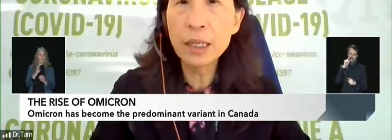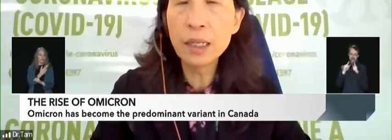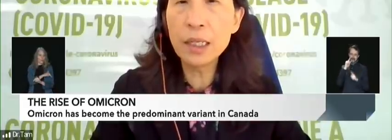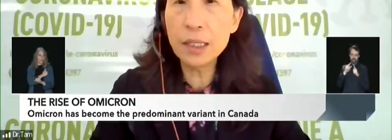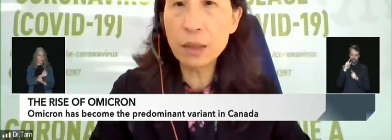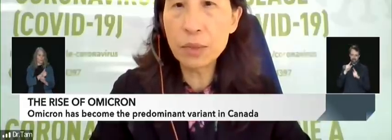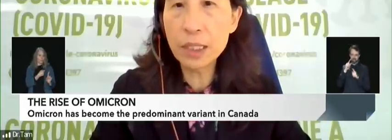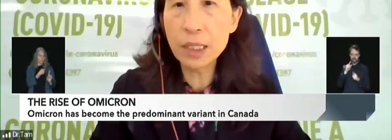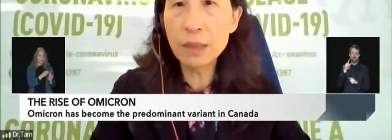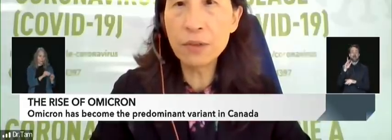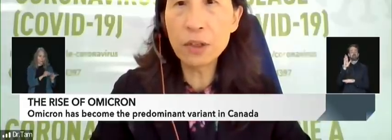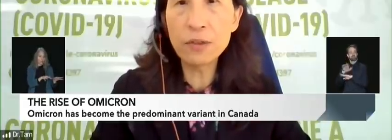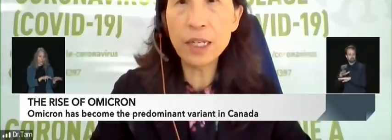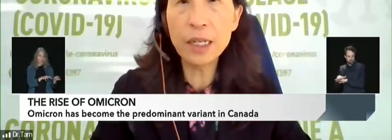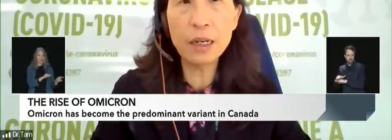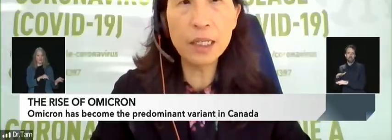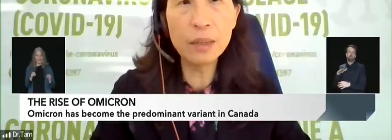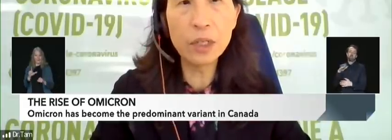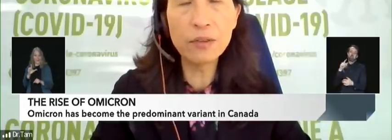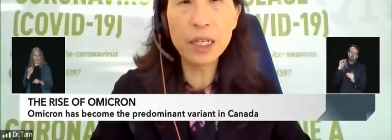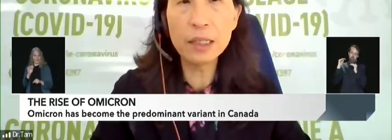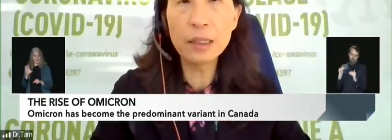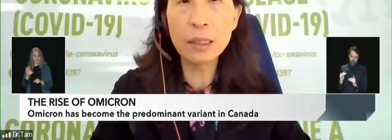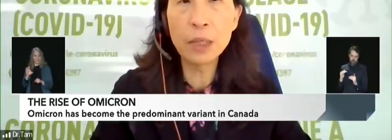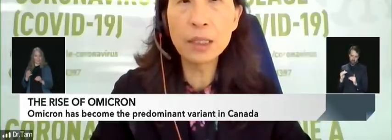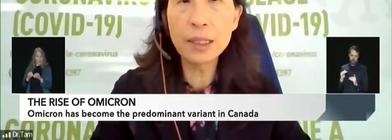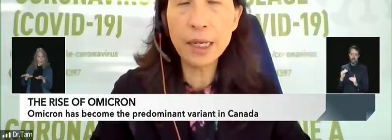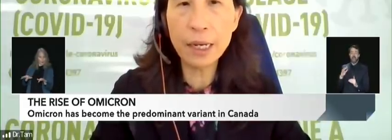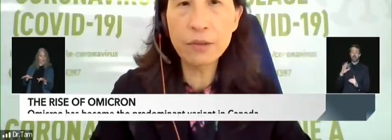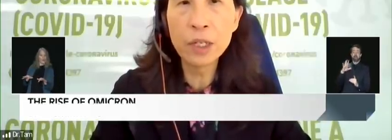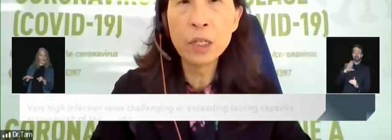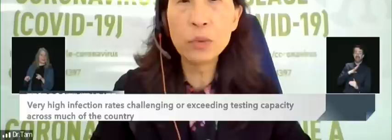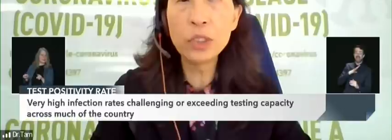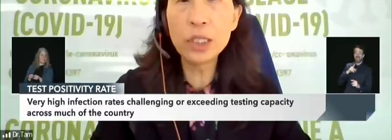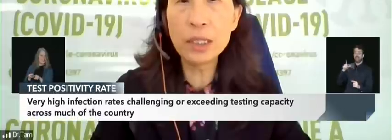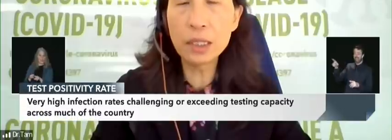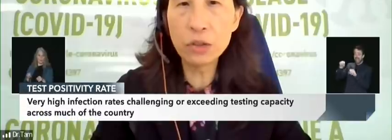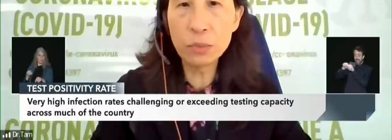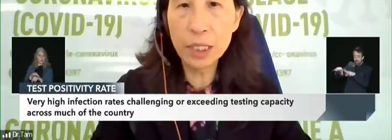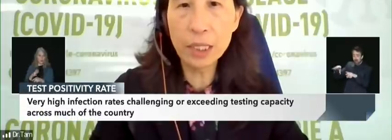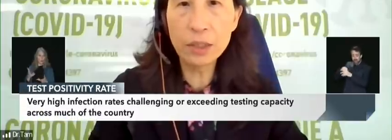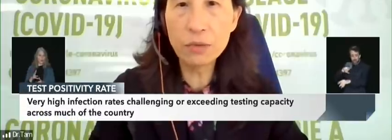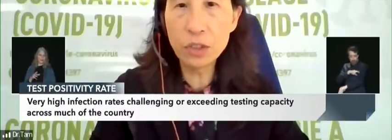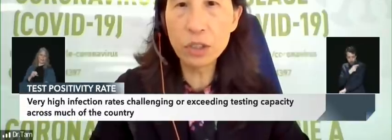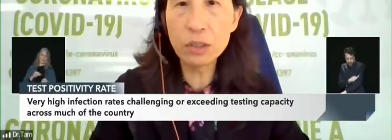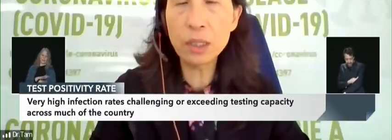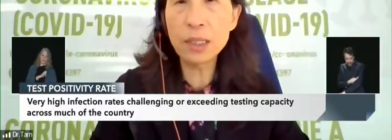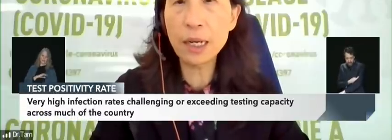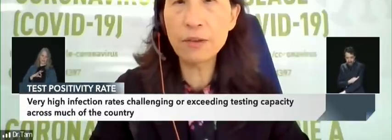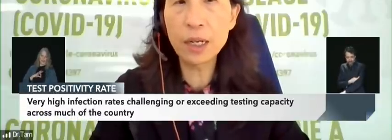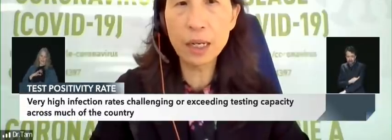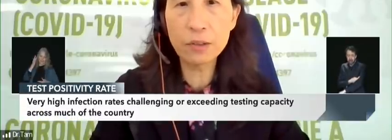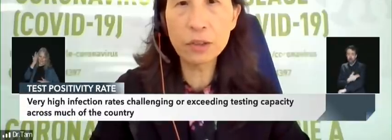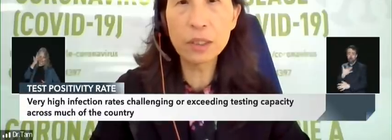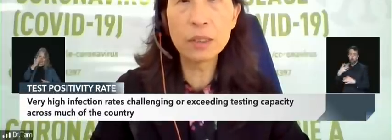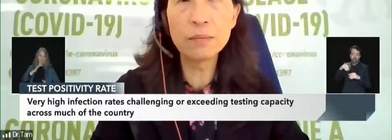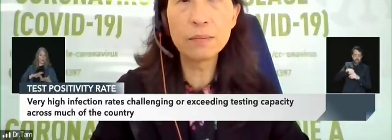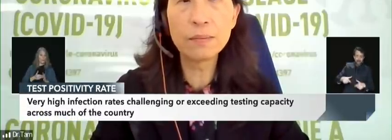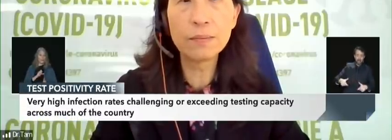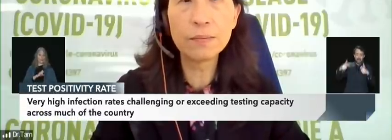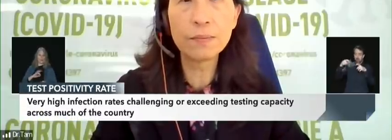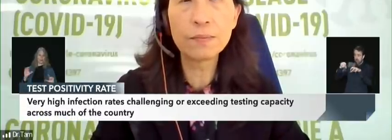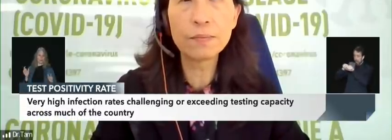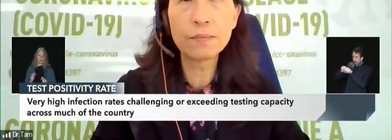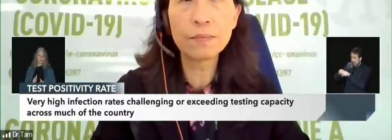outbreaks, these outbreaks can involve a high number of cases among staff, which is contributing to reduced staffing levels.